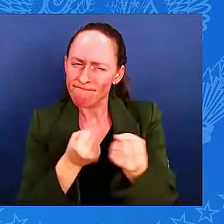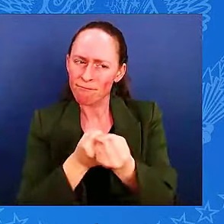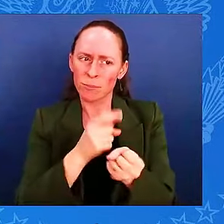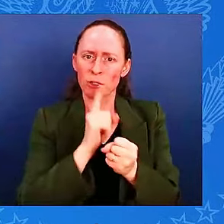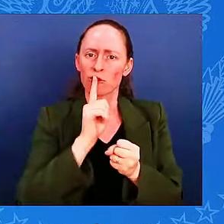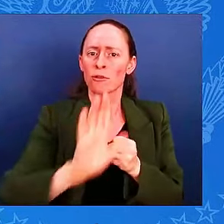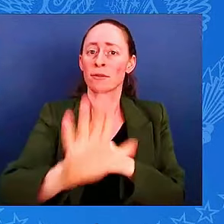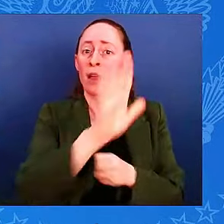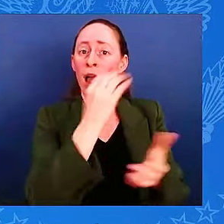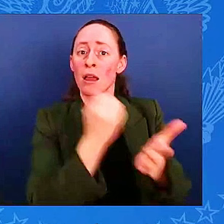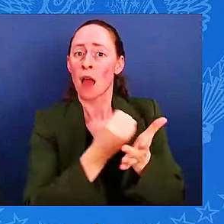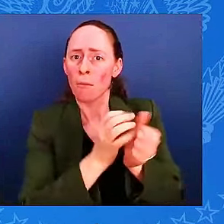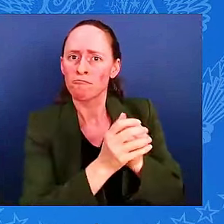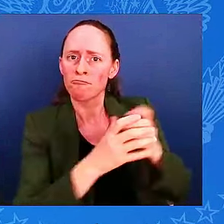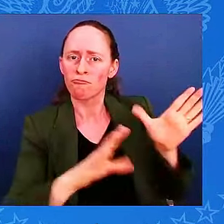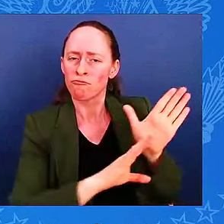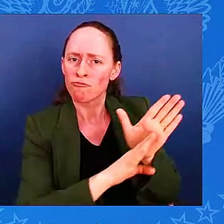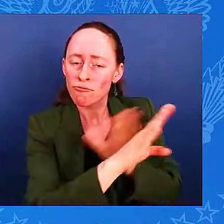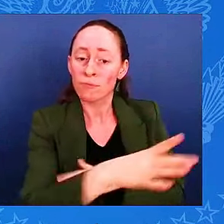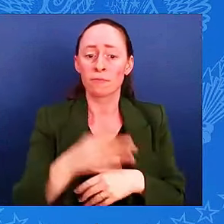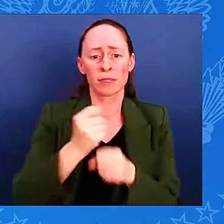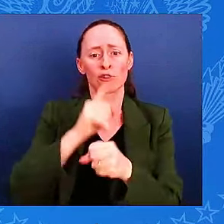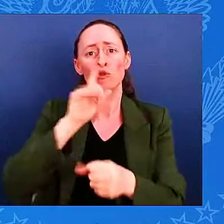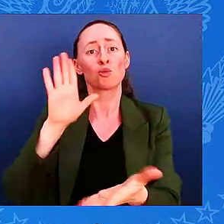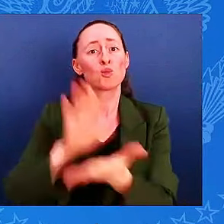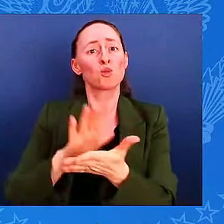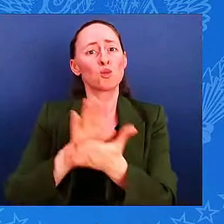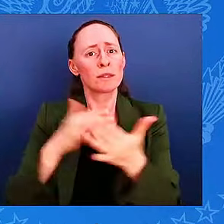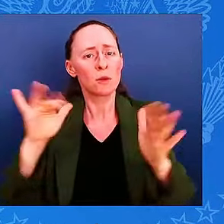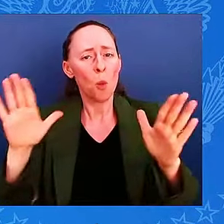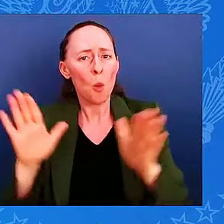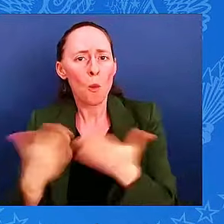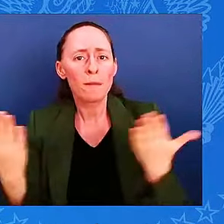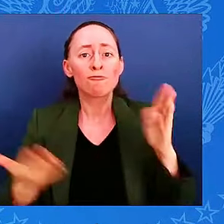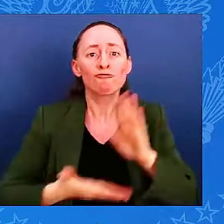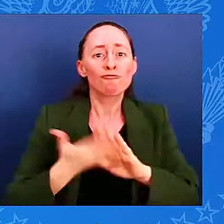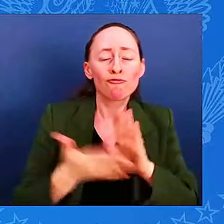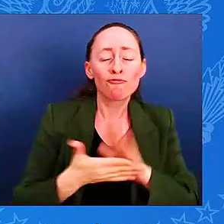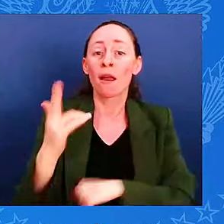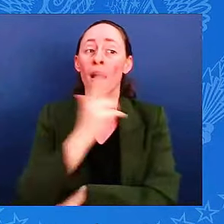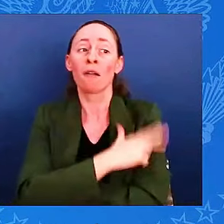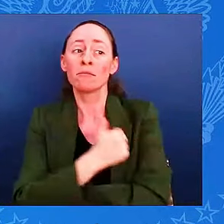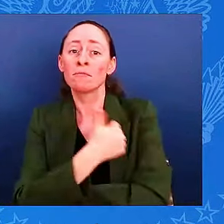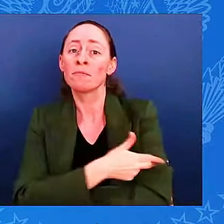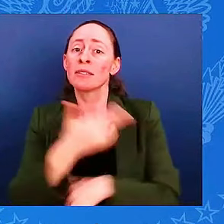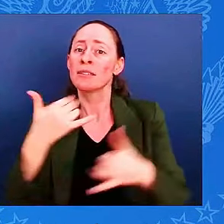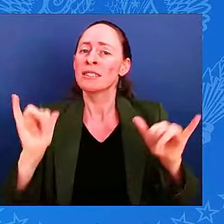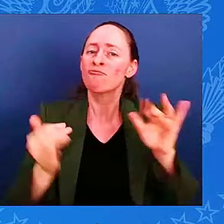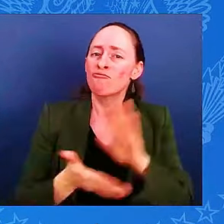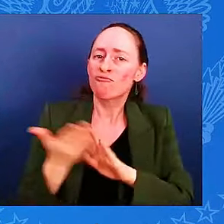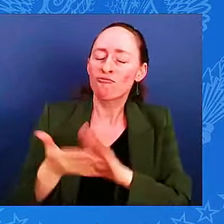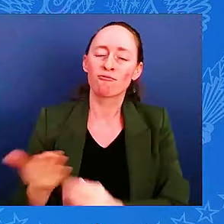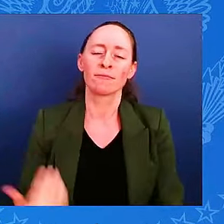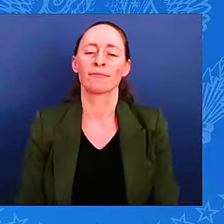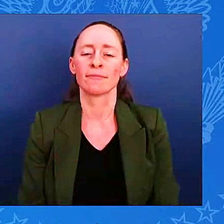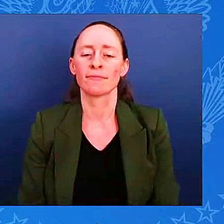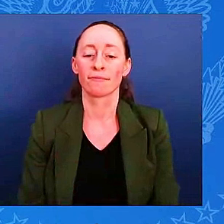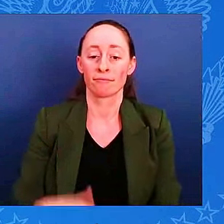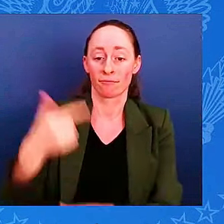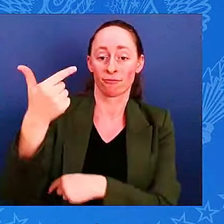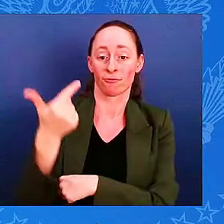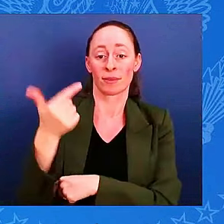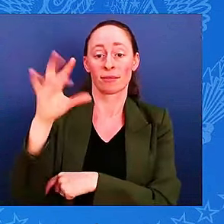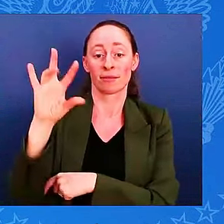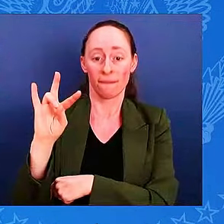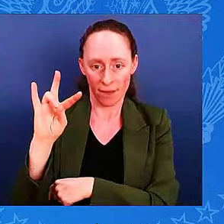open. We're working also with the G7 to deliver that additional 50 billion dollars from the